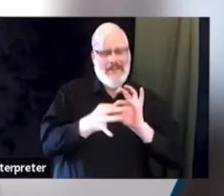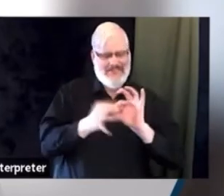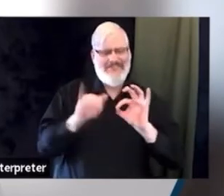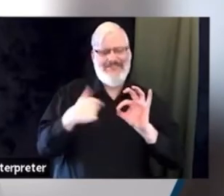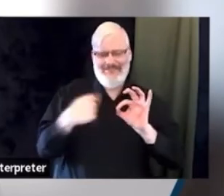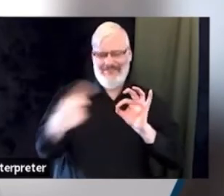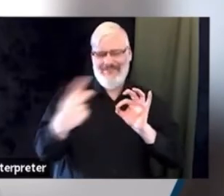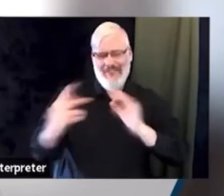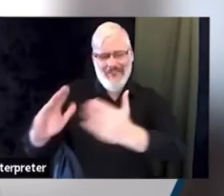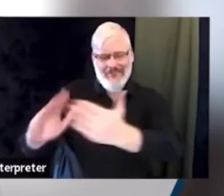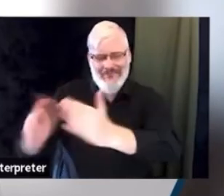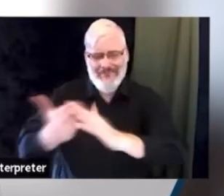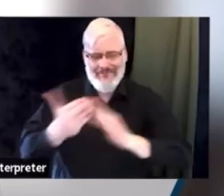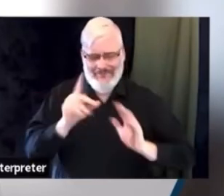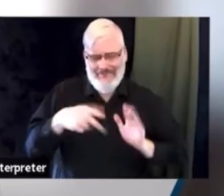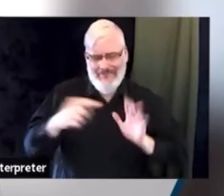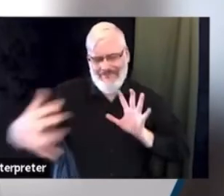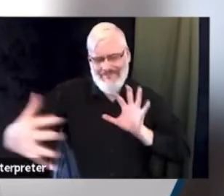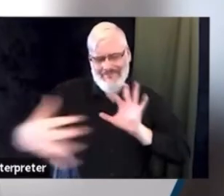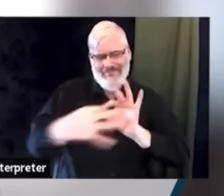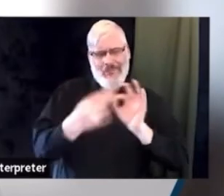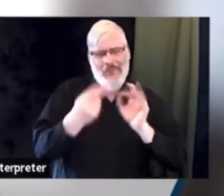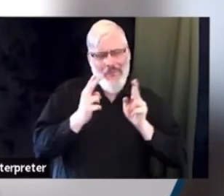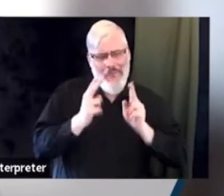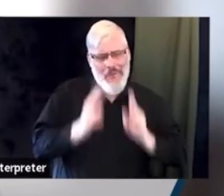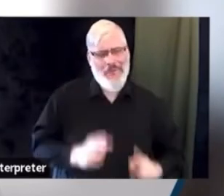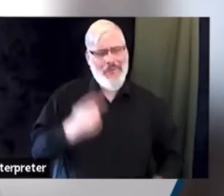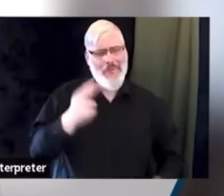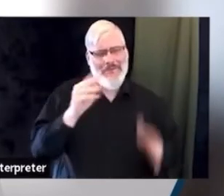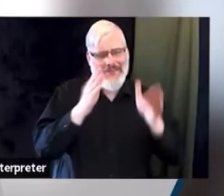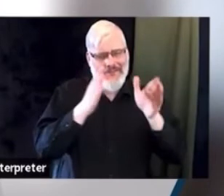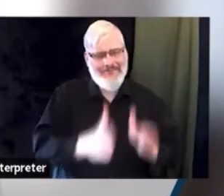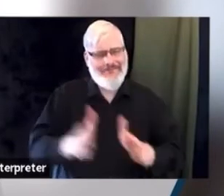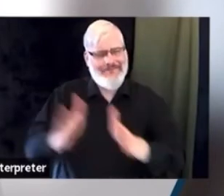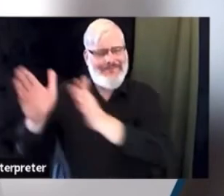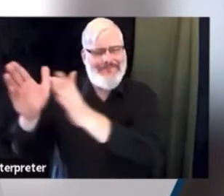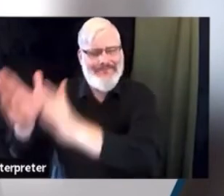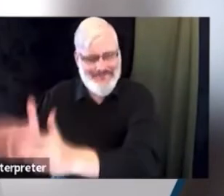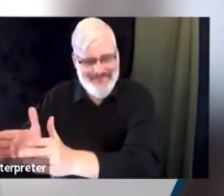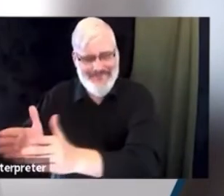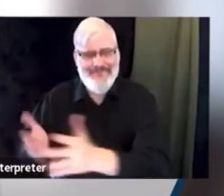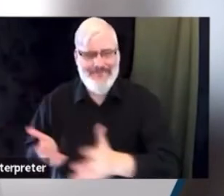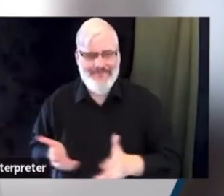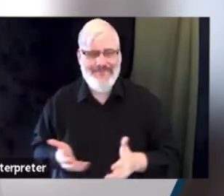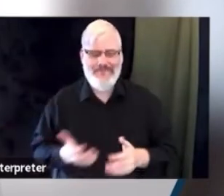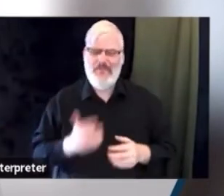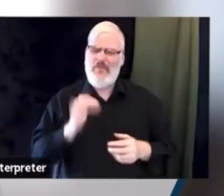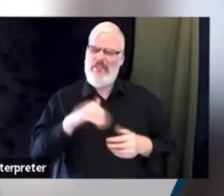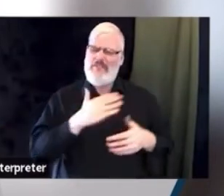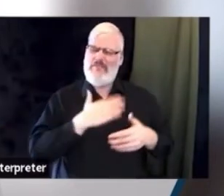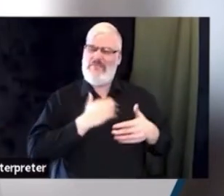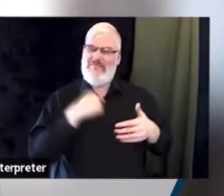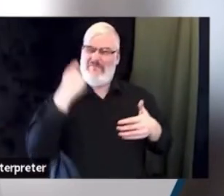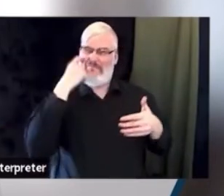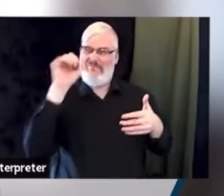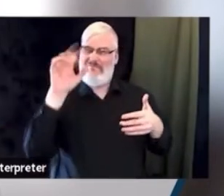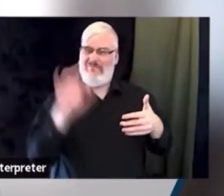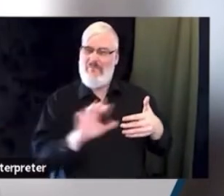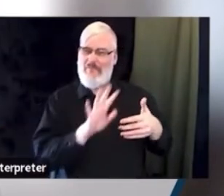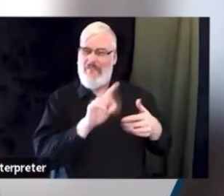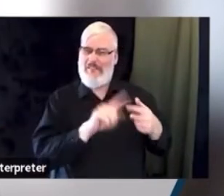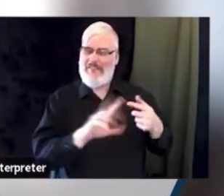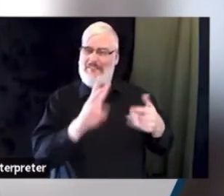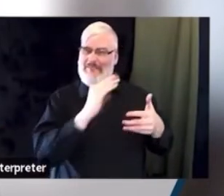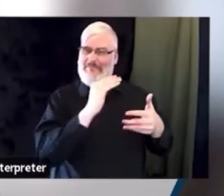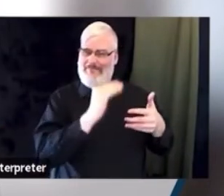five to six main points that I would like to see a lot of focus on. I have a lot of energy and passion to continue to further our work